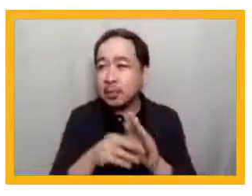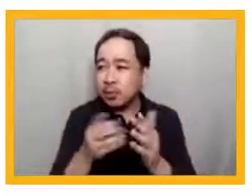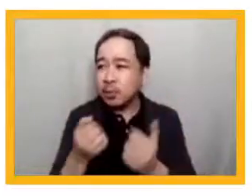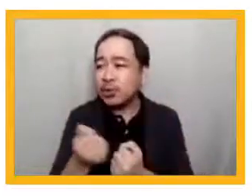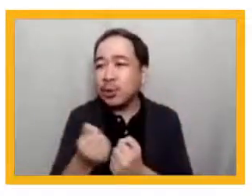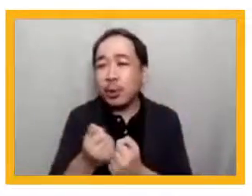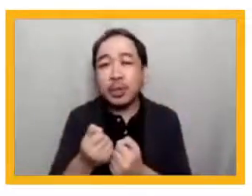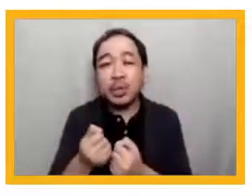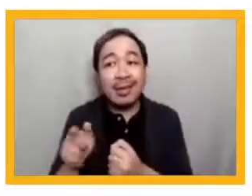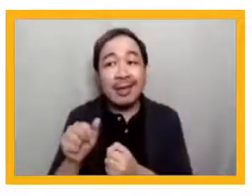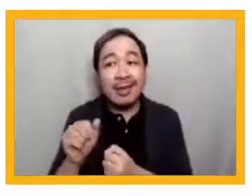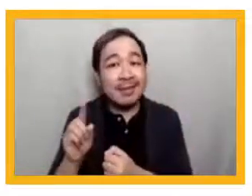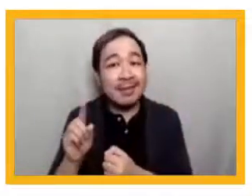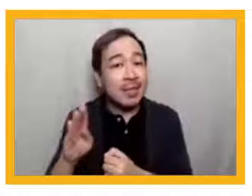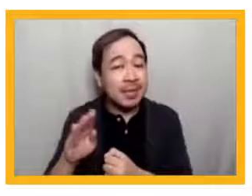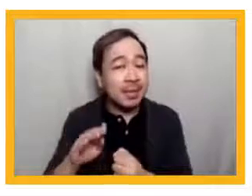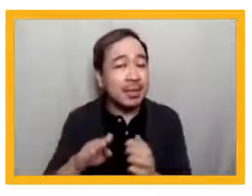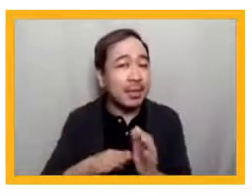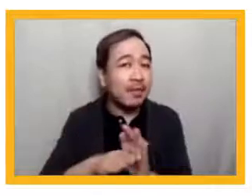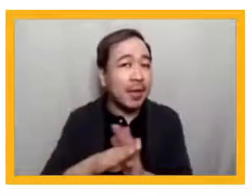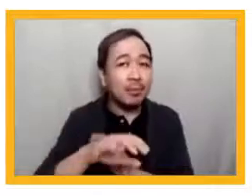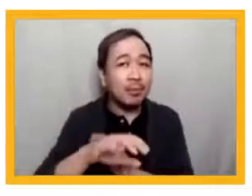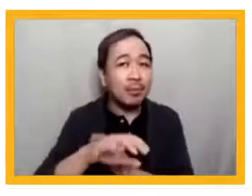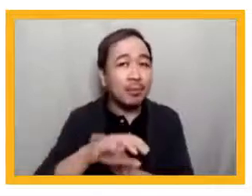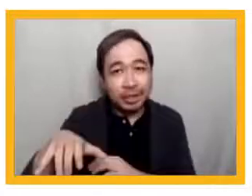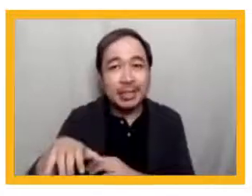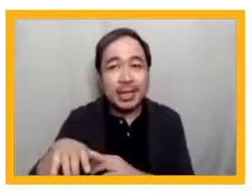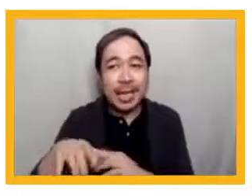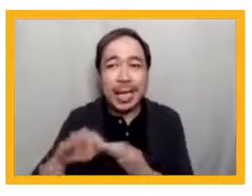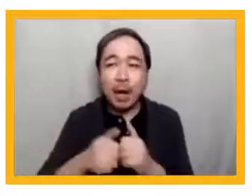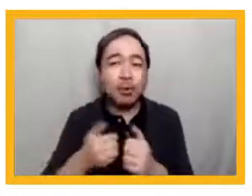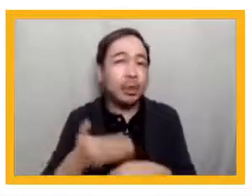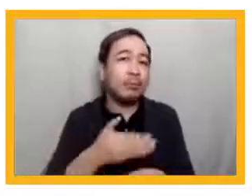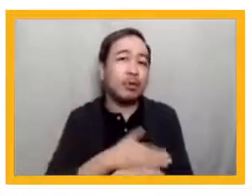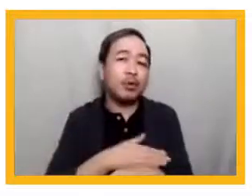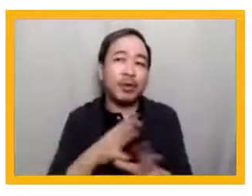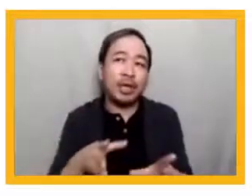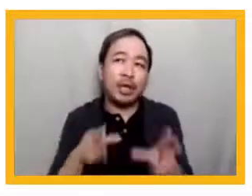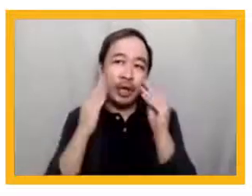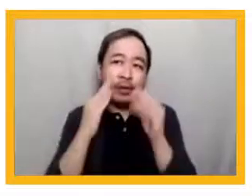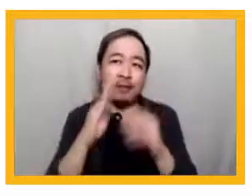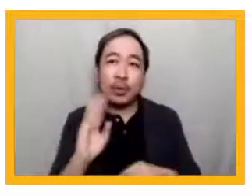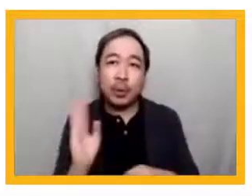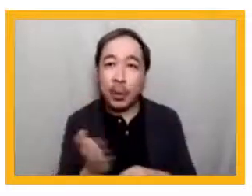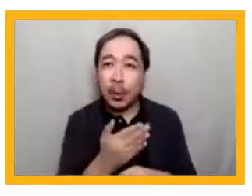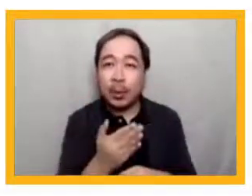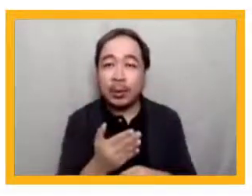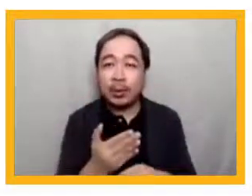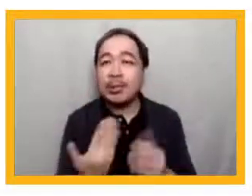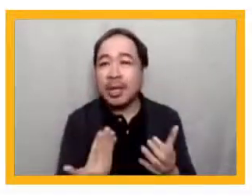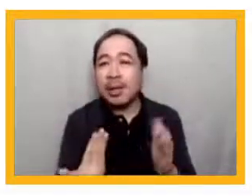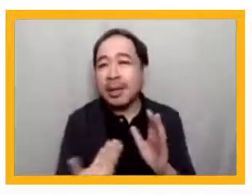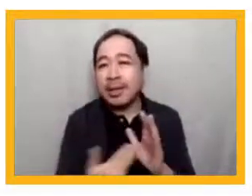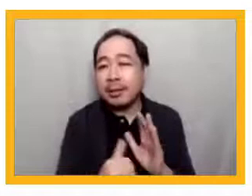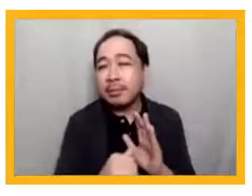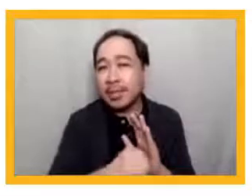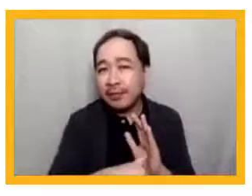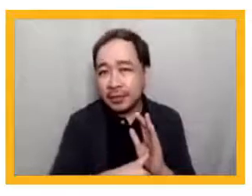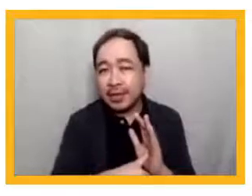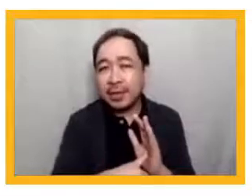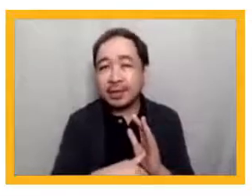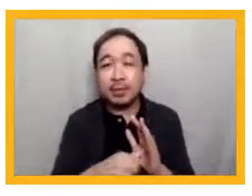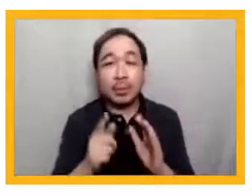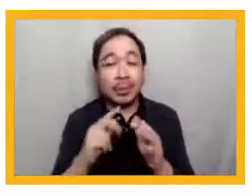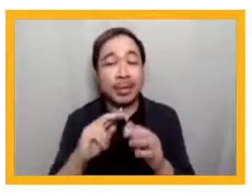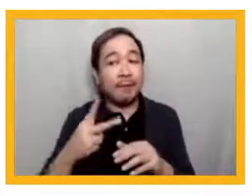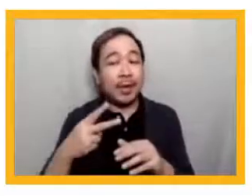to improve learning for all. In this context, I would like to reiterate the emphasis placed by my colleague, Vice President